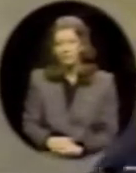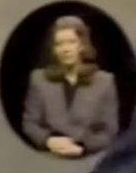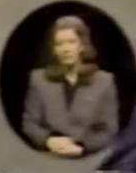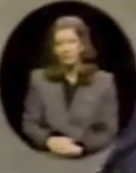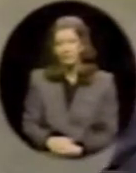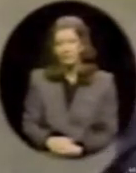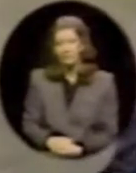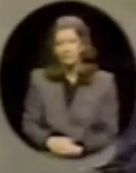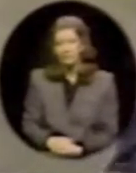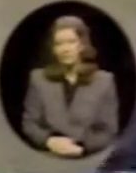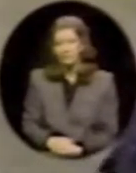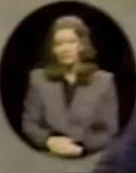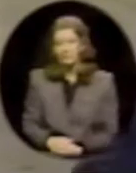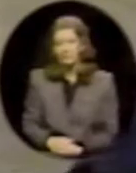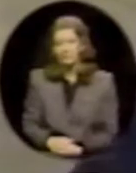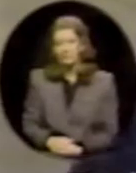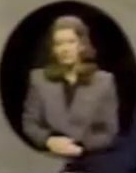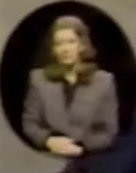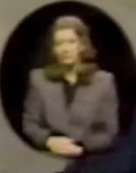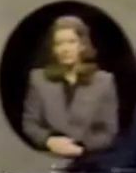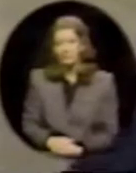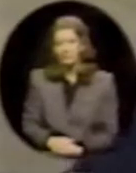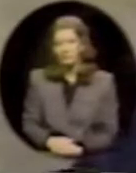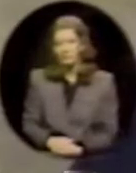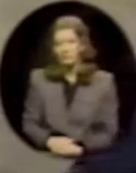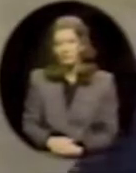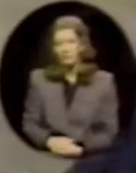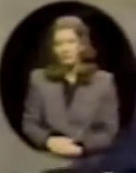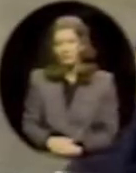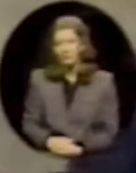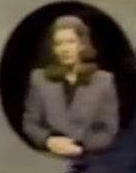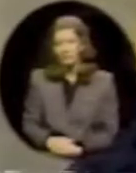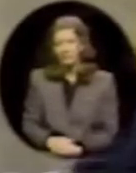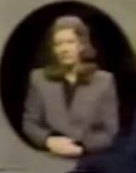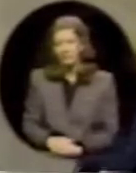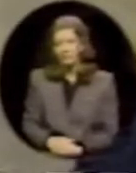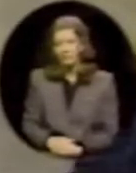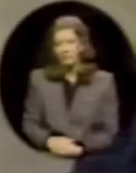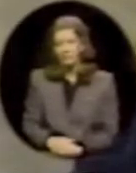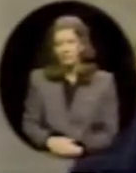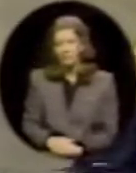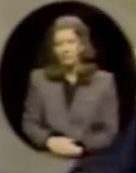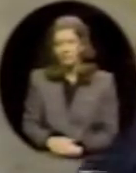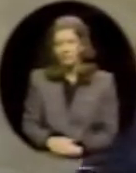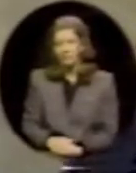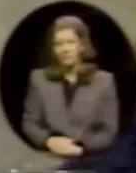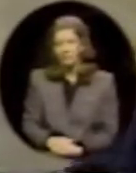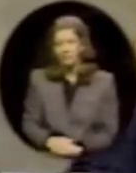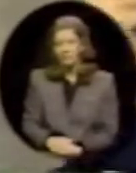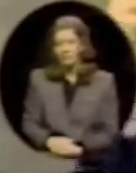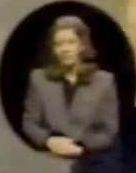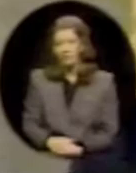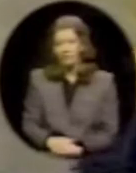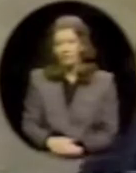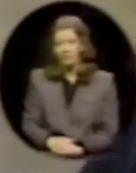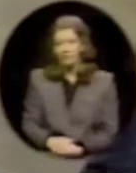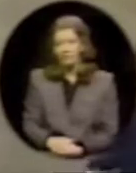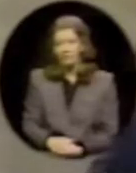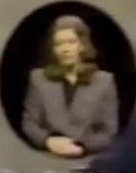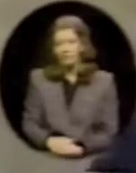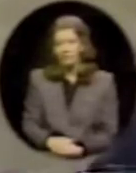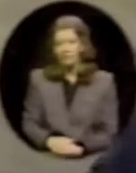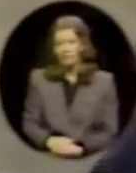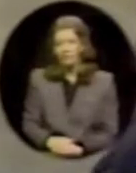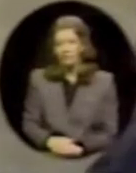in that 15 years, I've met both hearing and deaf people. And I don't see just hearing versus deaf.